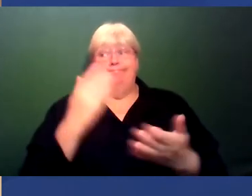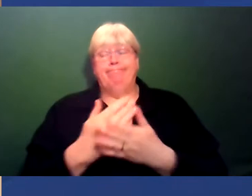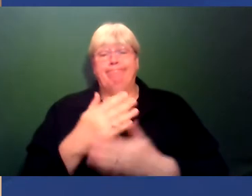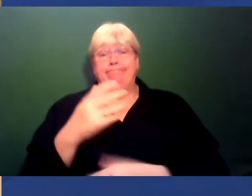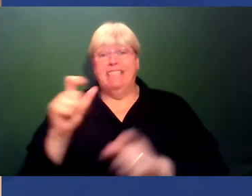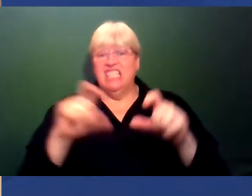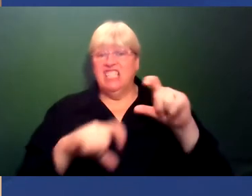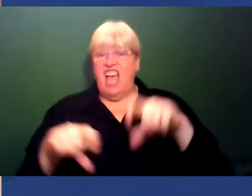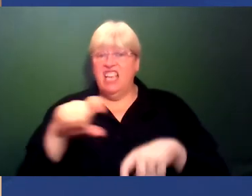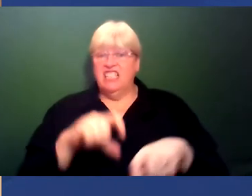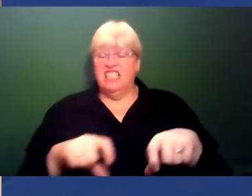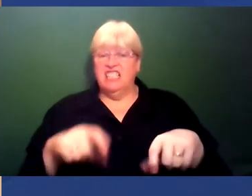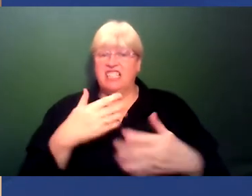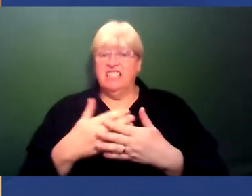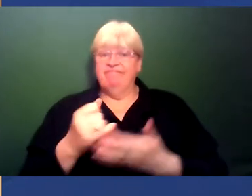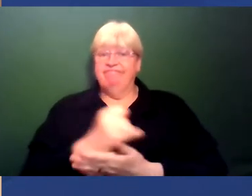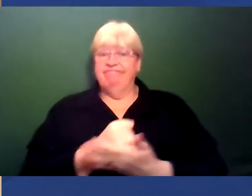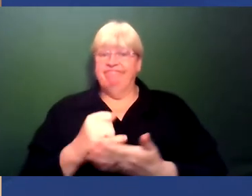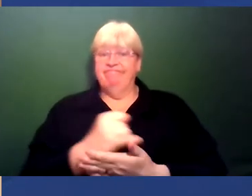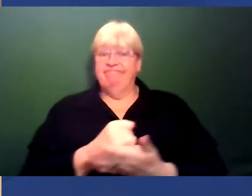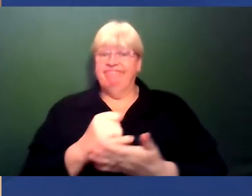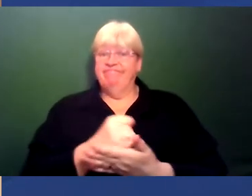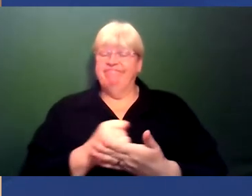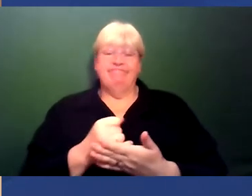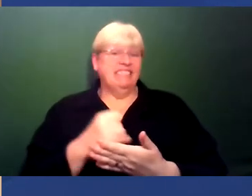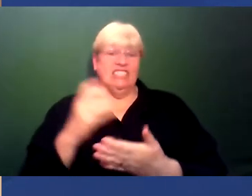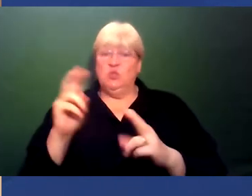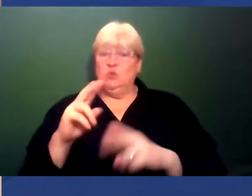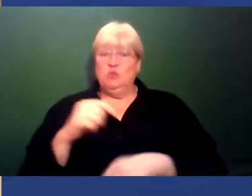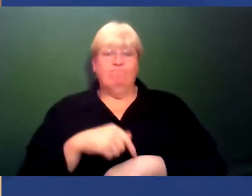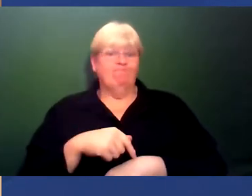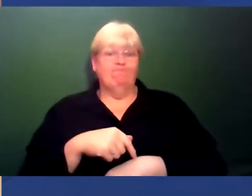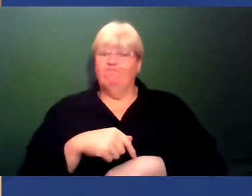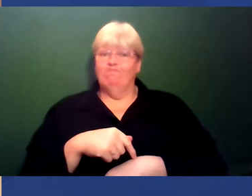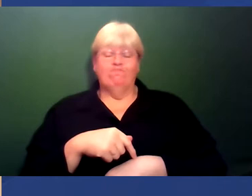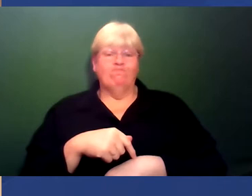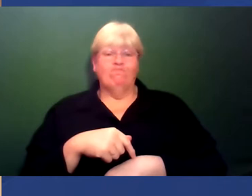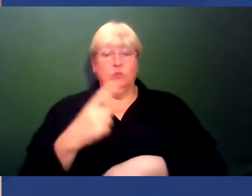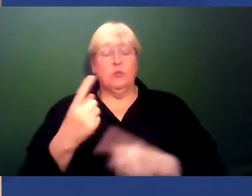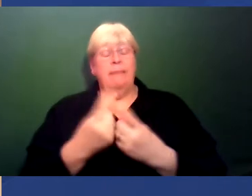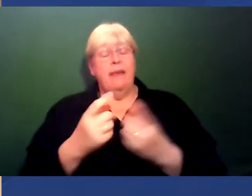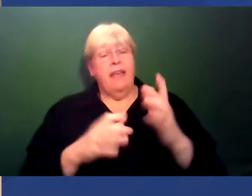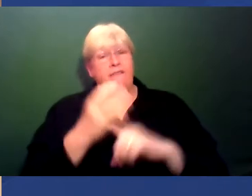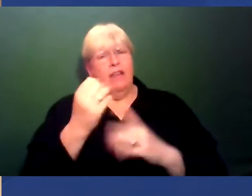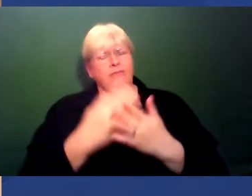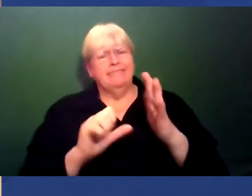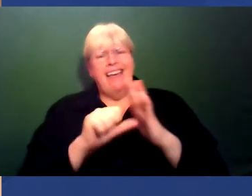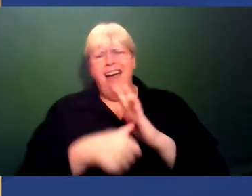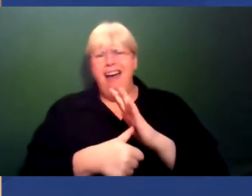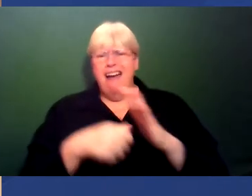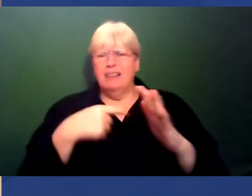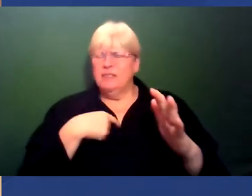wasn't actually a very, and still probably not, a very good scientist. And it was actually one of the things I found hardest, because I found it a little bit abstract,